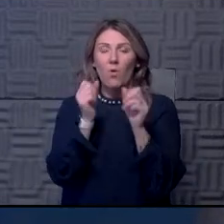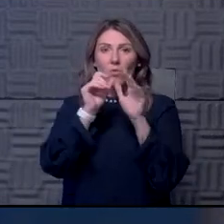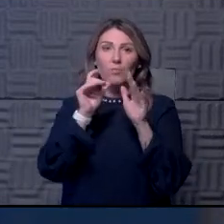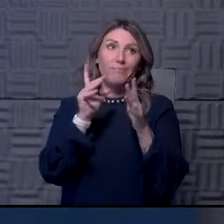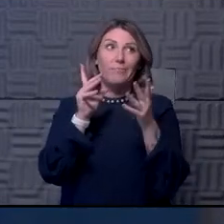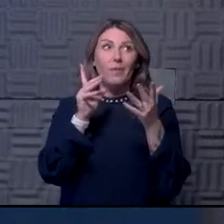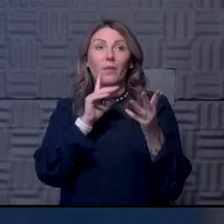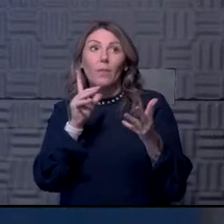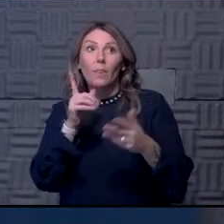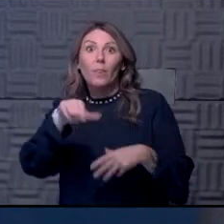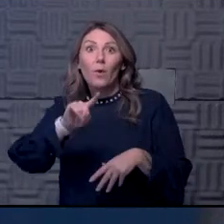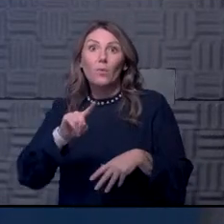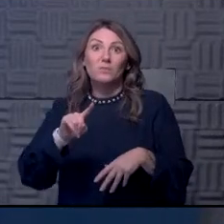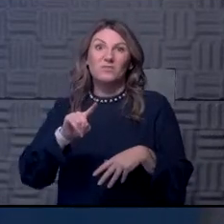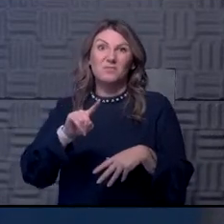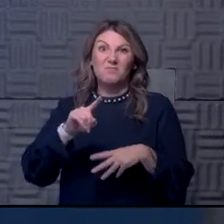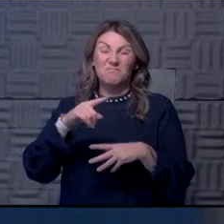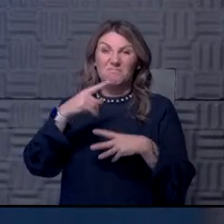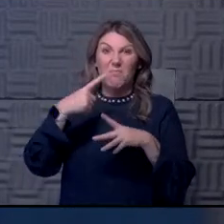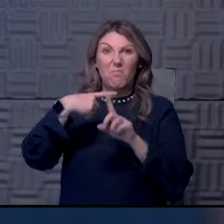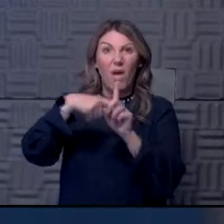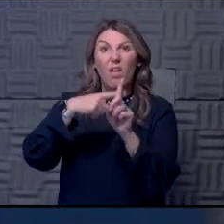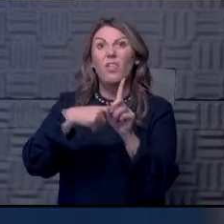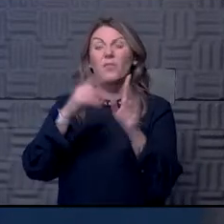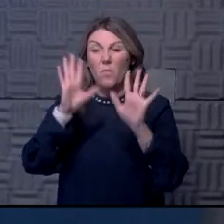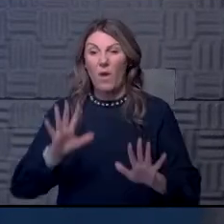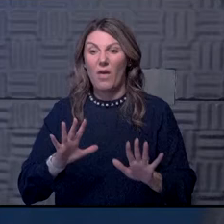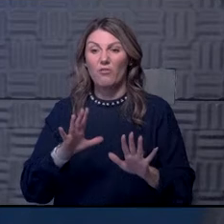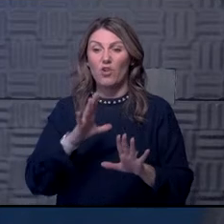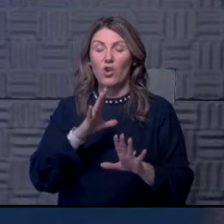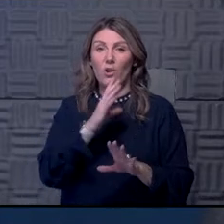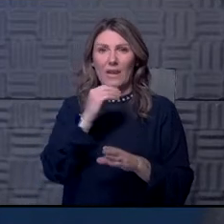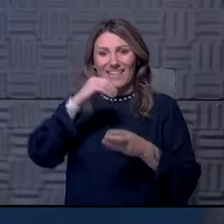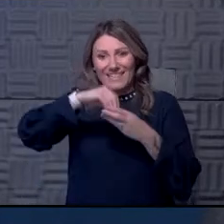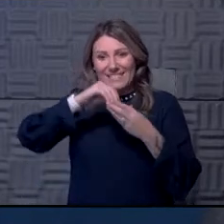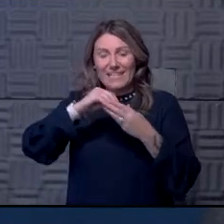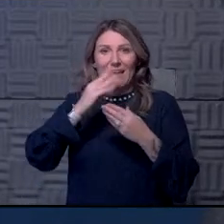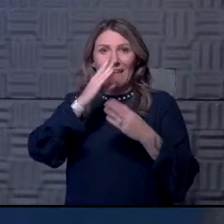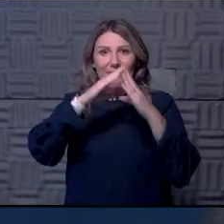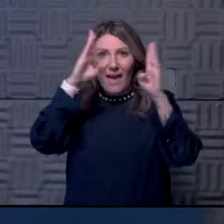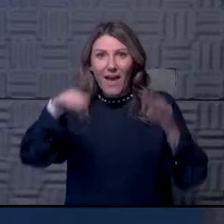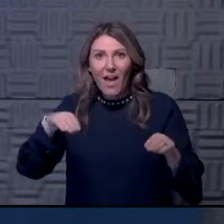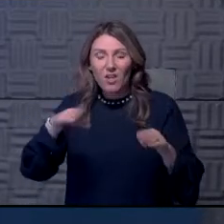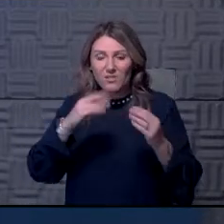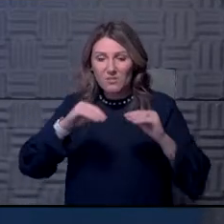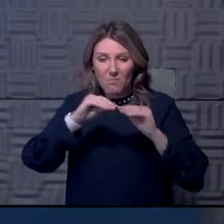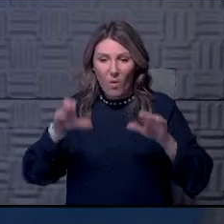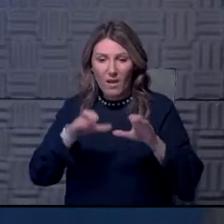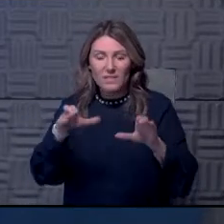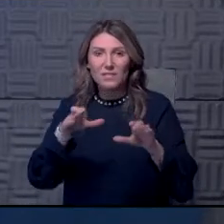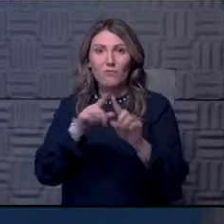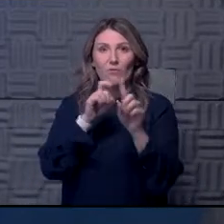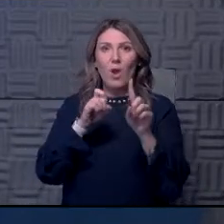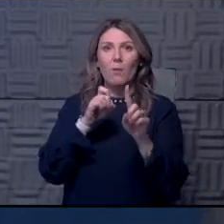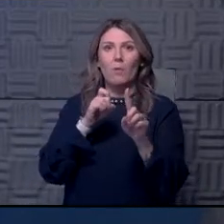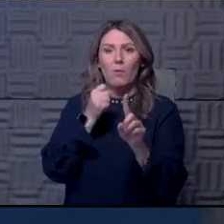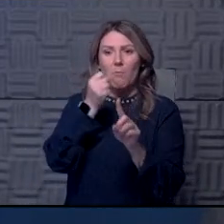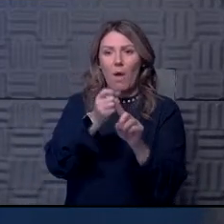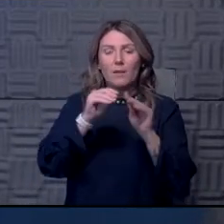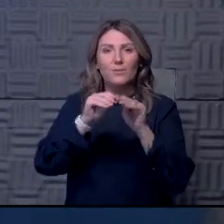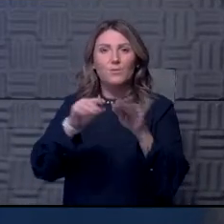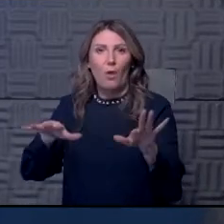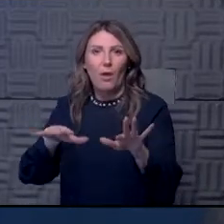winter months, um, it's the household, uh, where we're starting to see more of that activity, uh, from a spread, uh, occur. Uh,